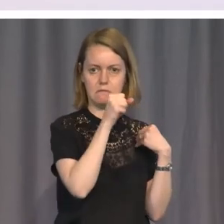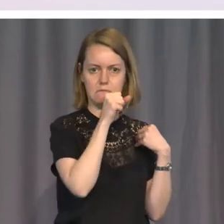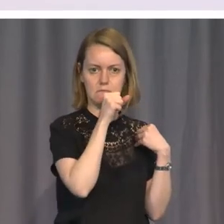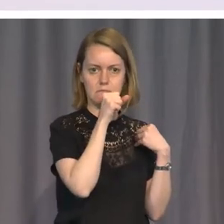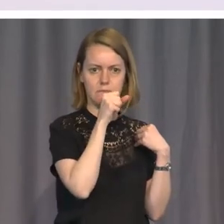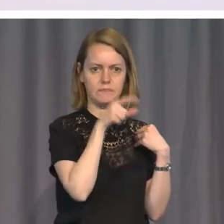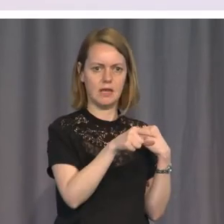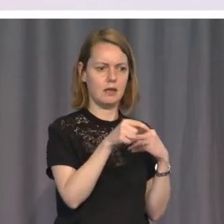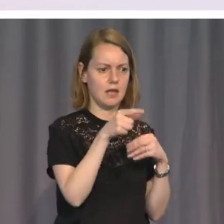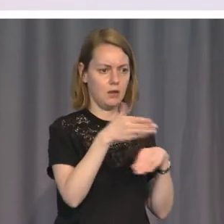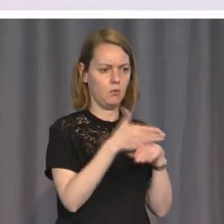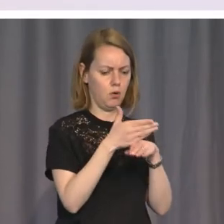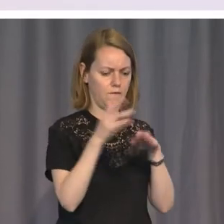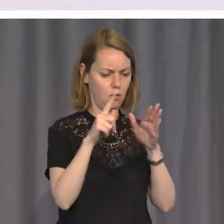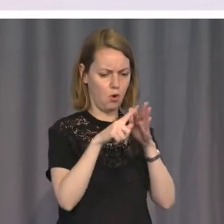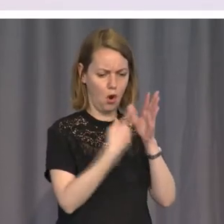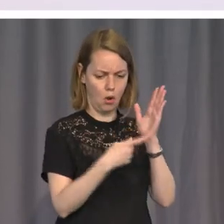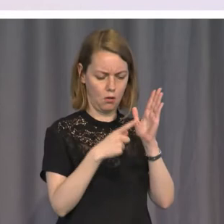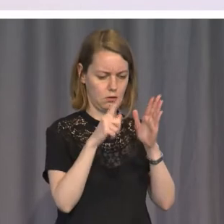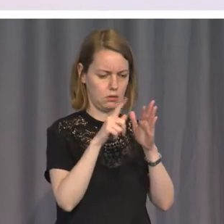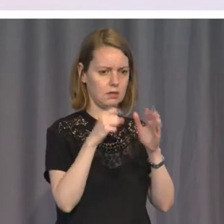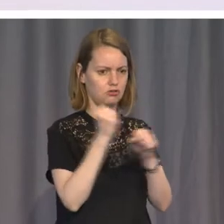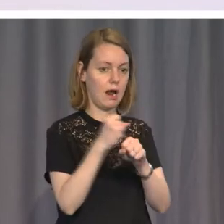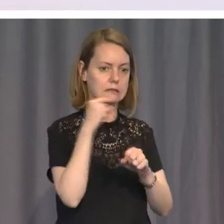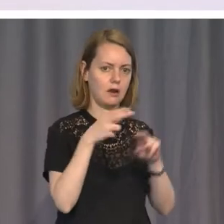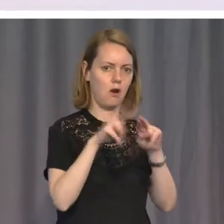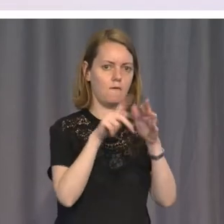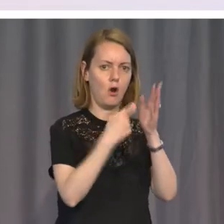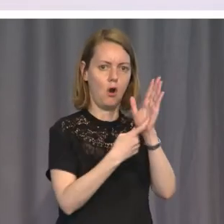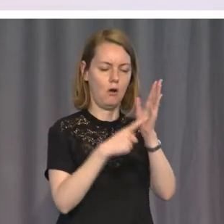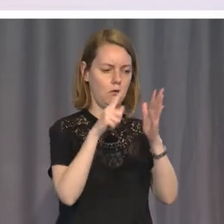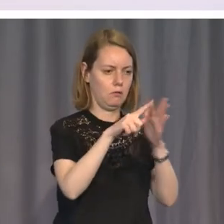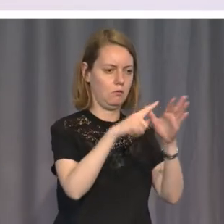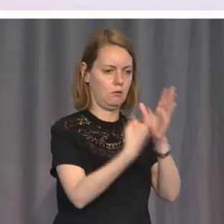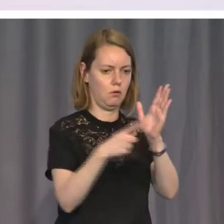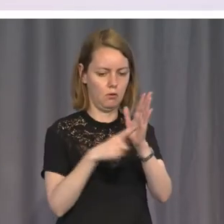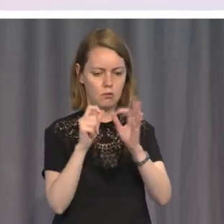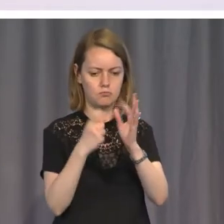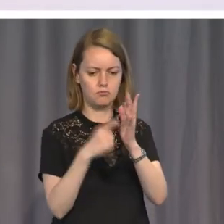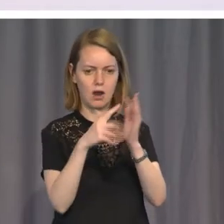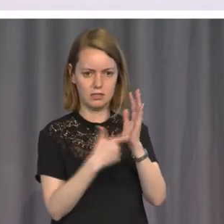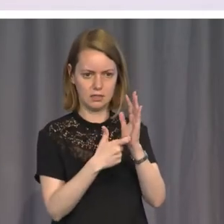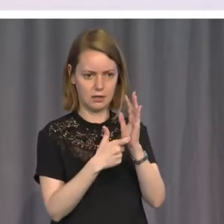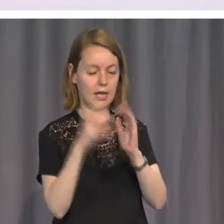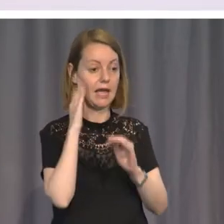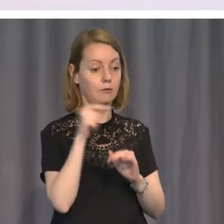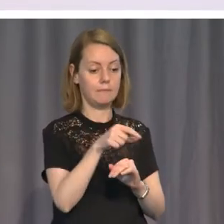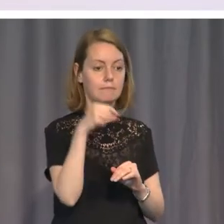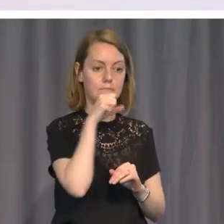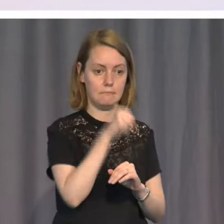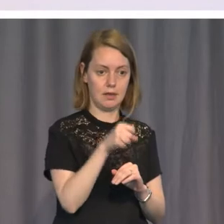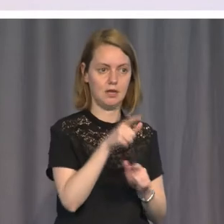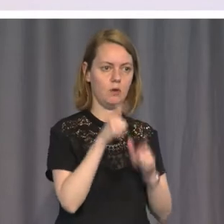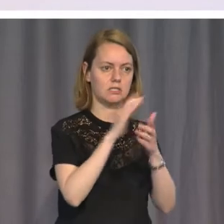the grandson of Earl Browder, the great 30s communist leader. And despite this heritage, Bill went to Harvard Business